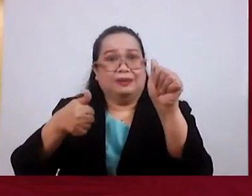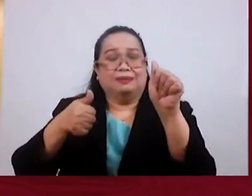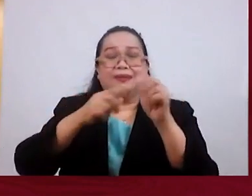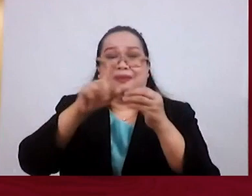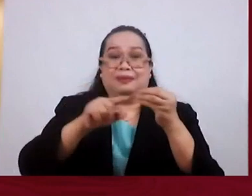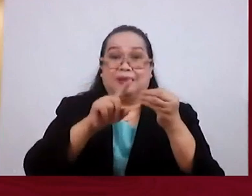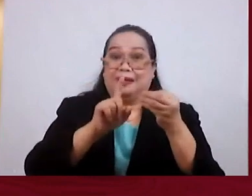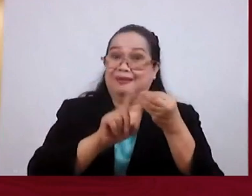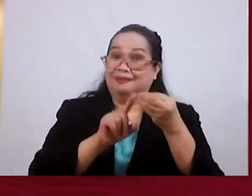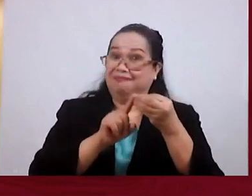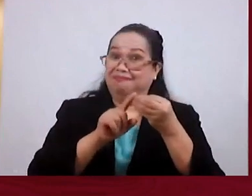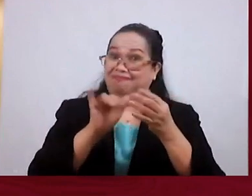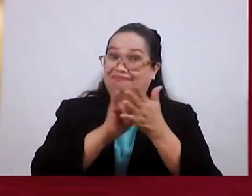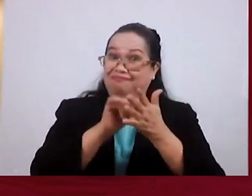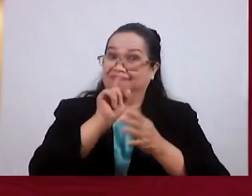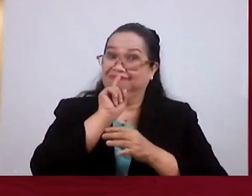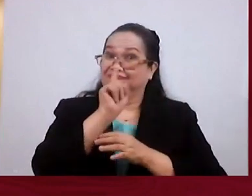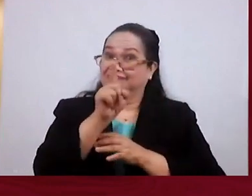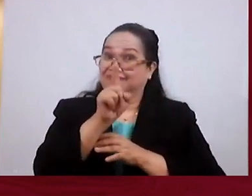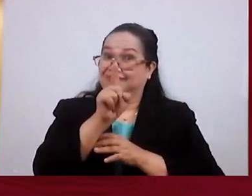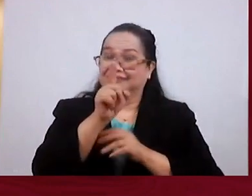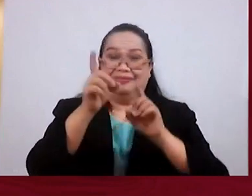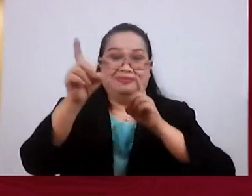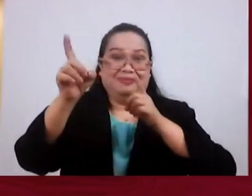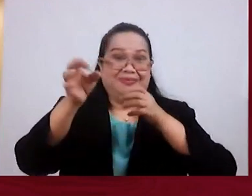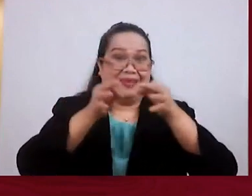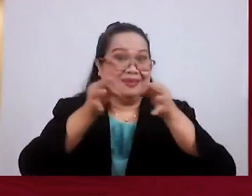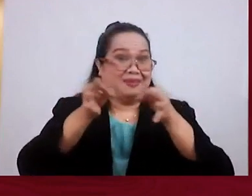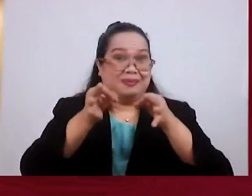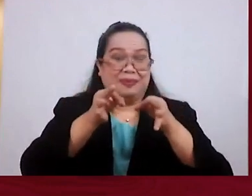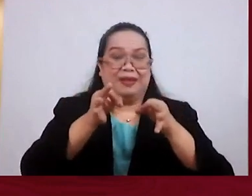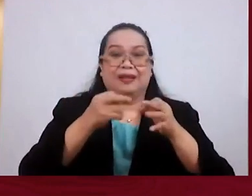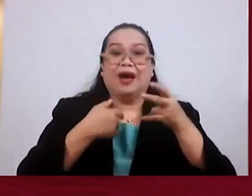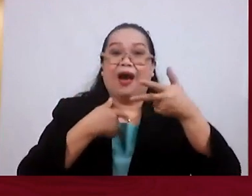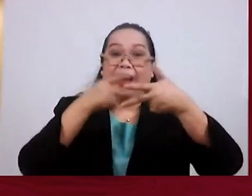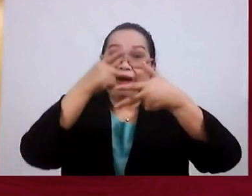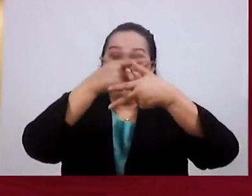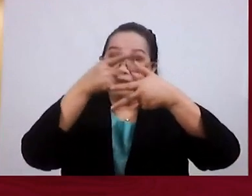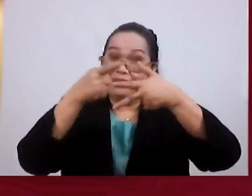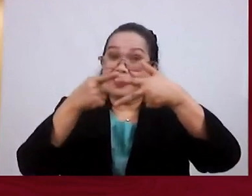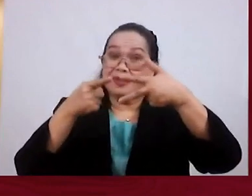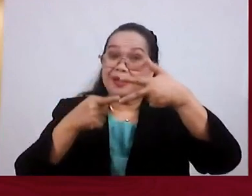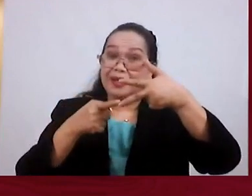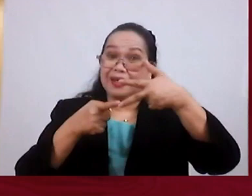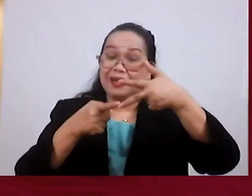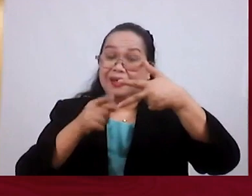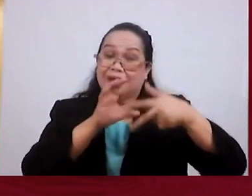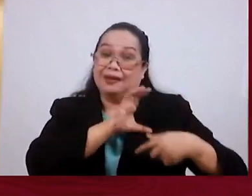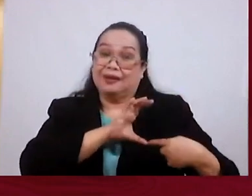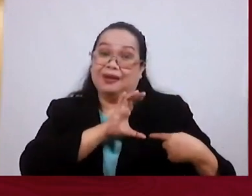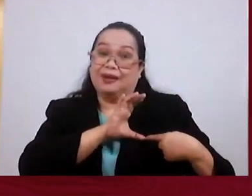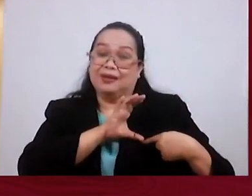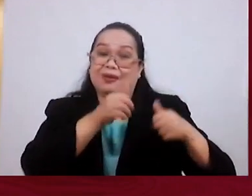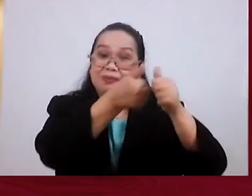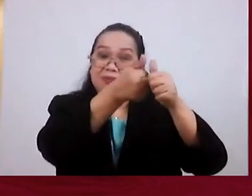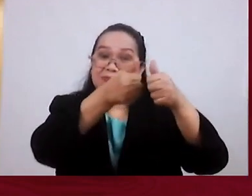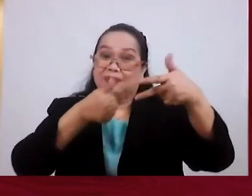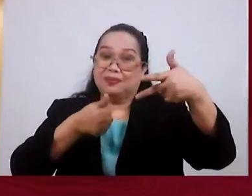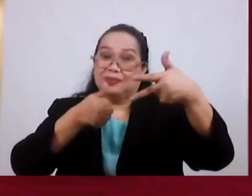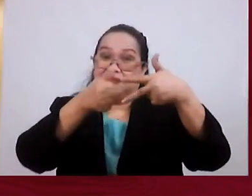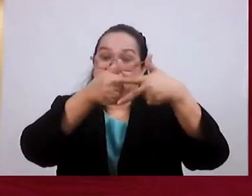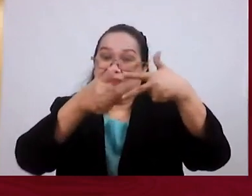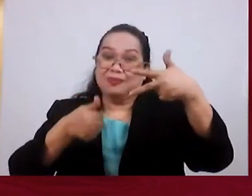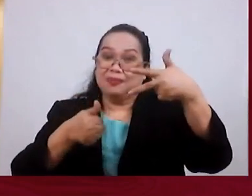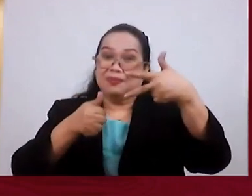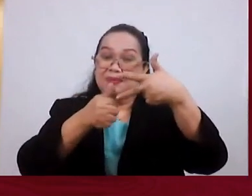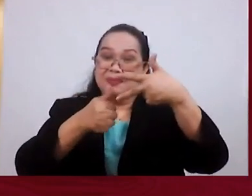dwell a bit on this. That's the very definition. There are three characteristics to apostasy. The first is